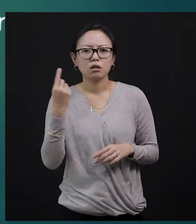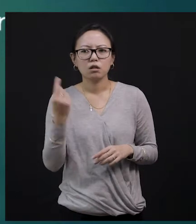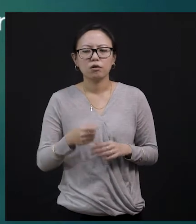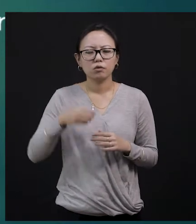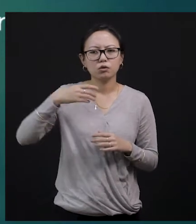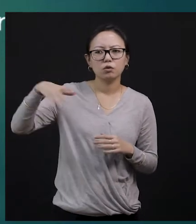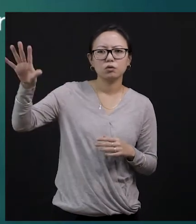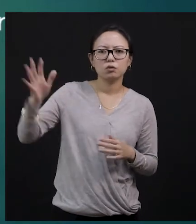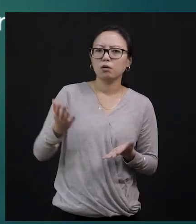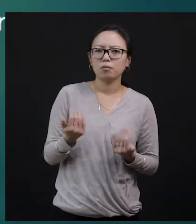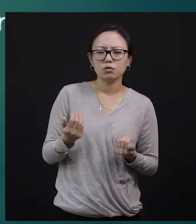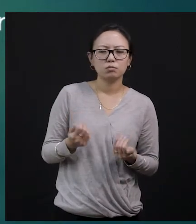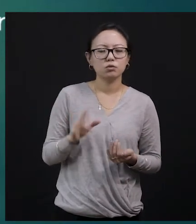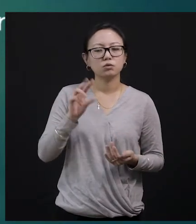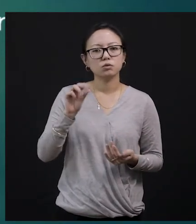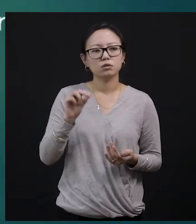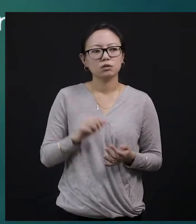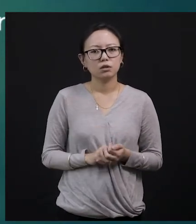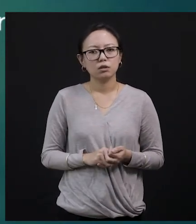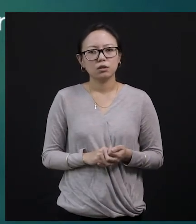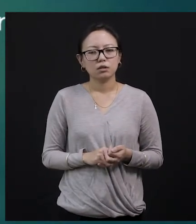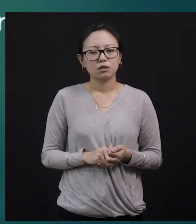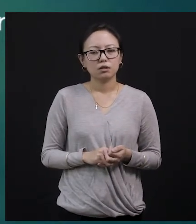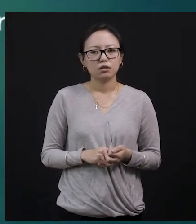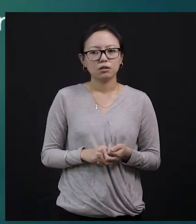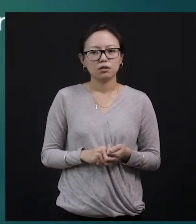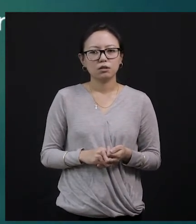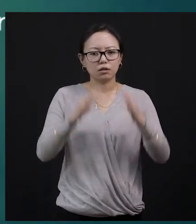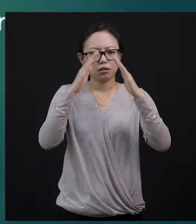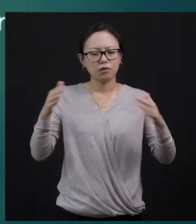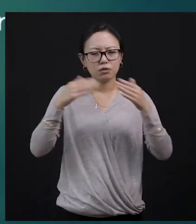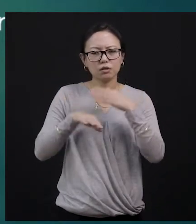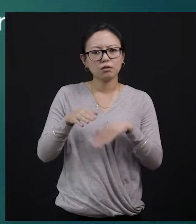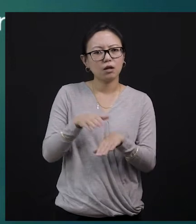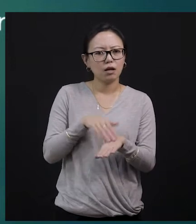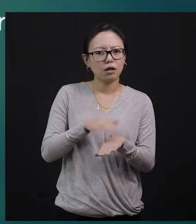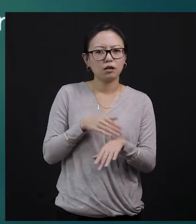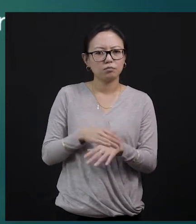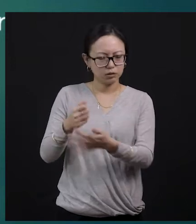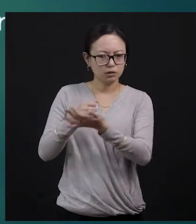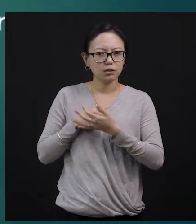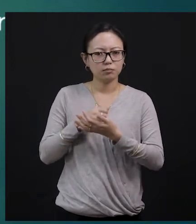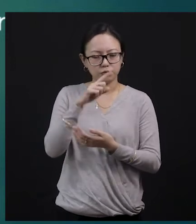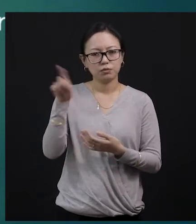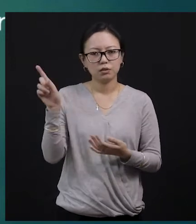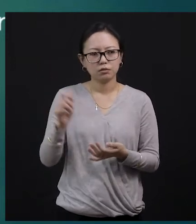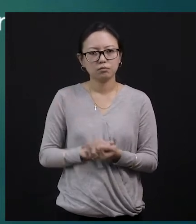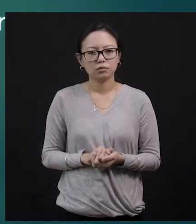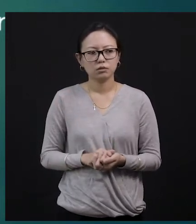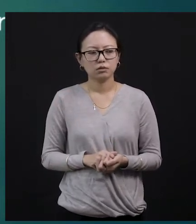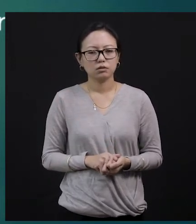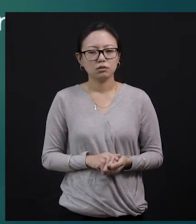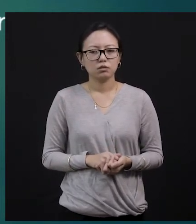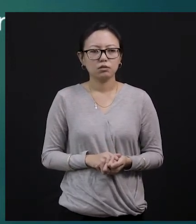they are kind enough to come and help us at home. You keep helpers. So we have to respect them. They are the ones who make our works easier.